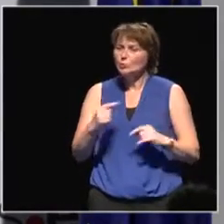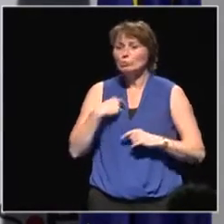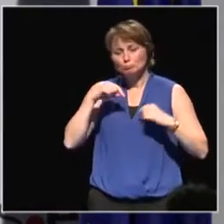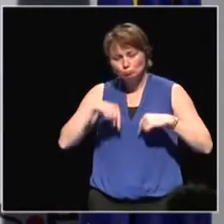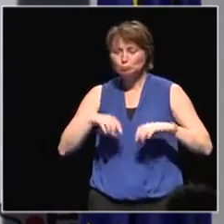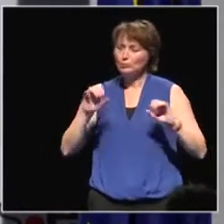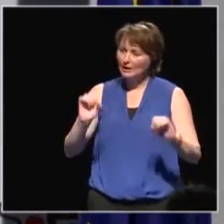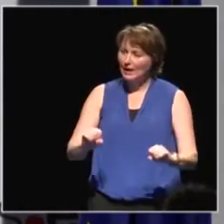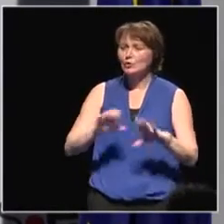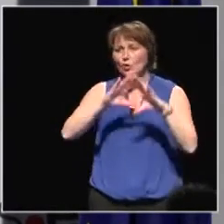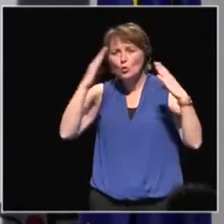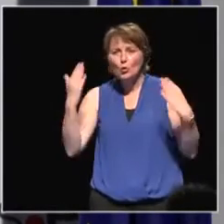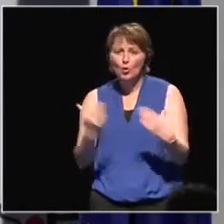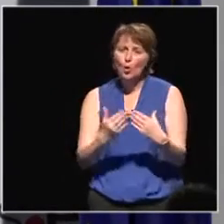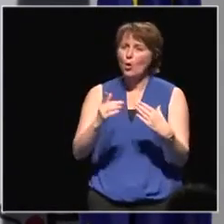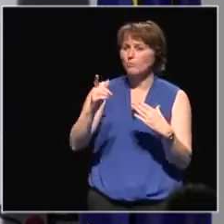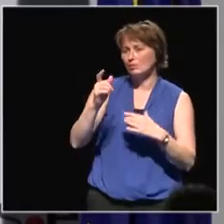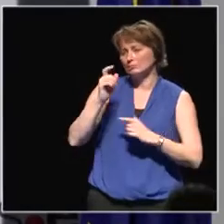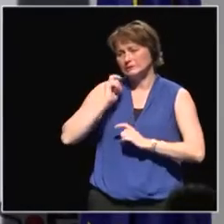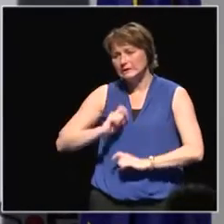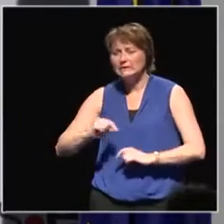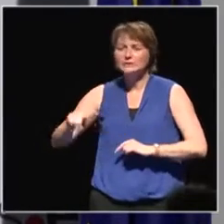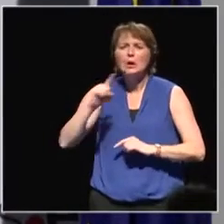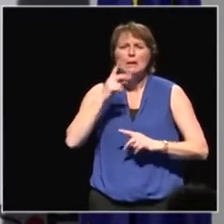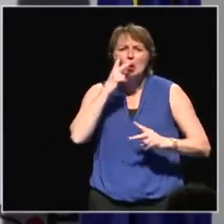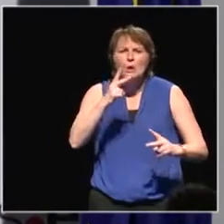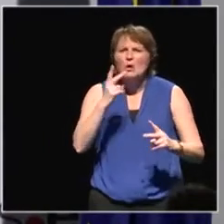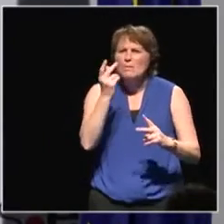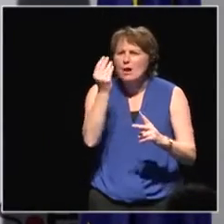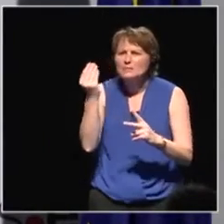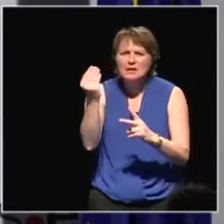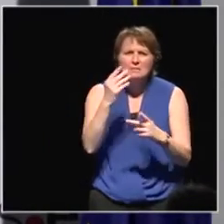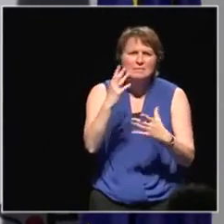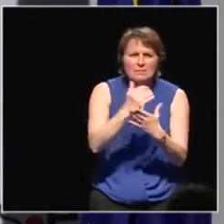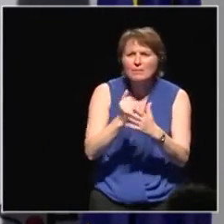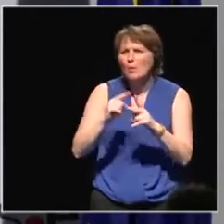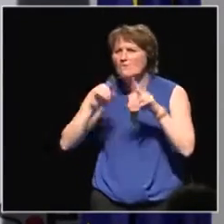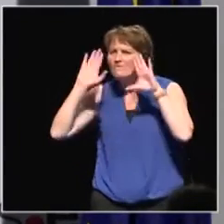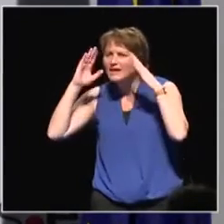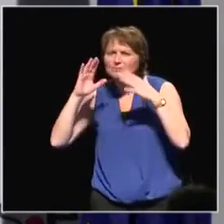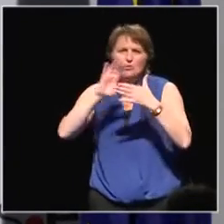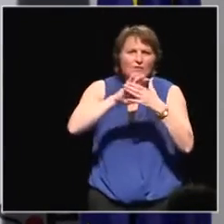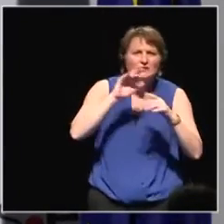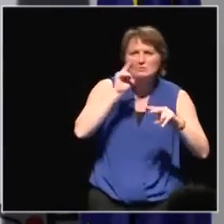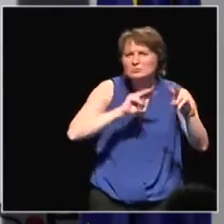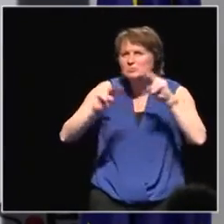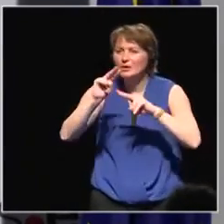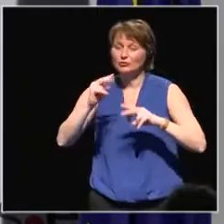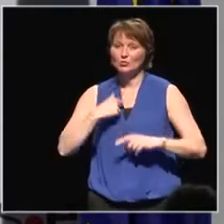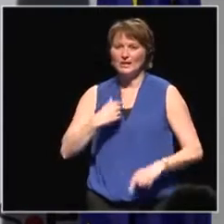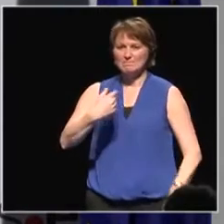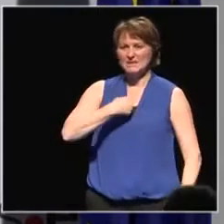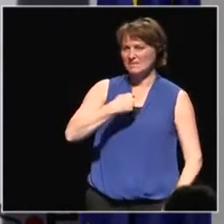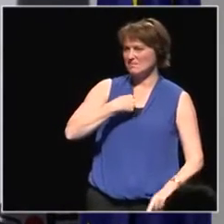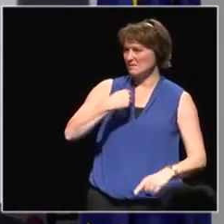global business opportunities for tourism, Facebook friends over the world, and with a very egoistic attitude, for example,